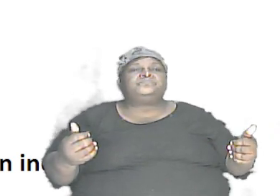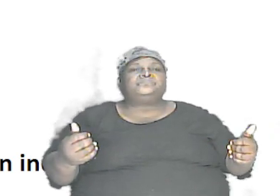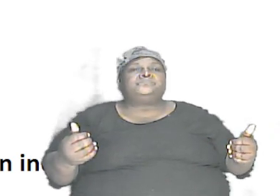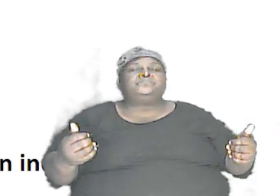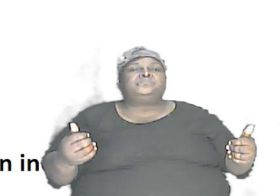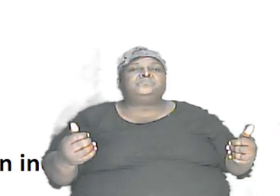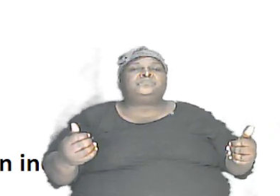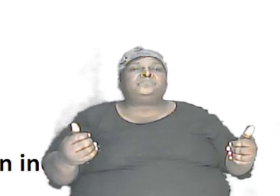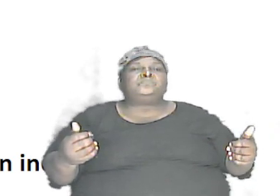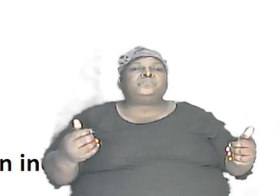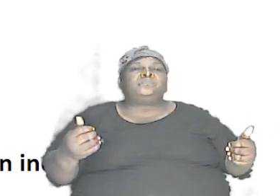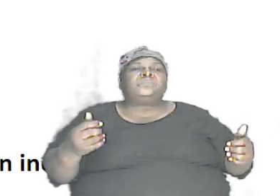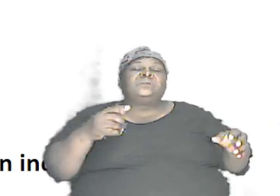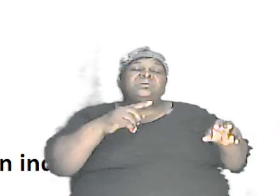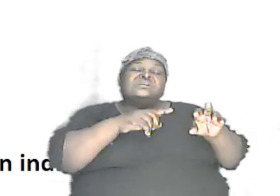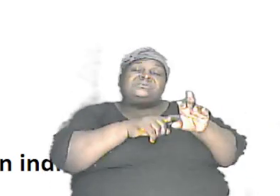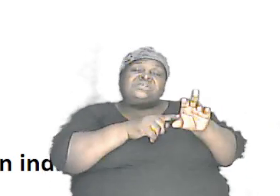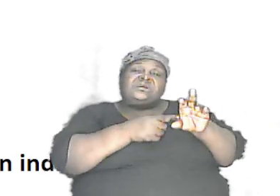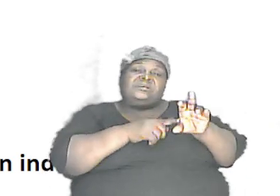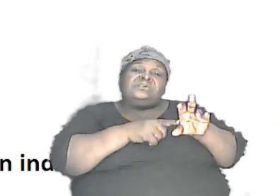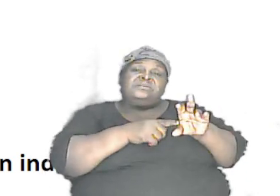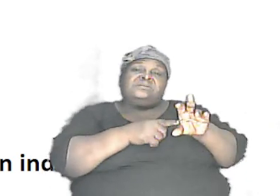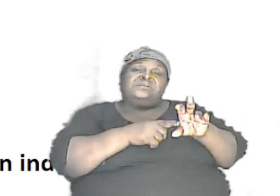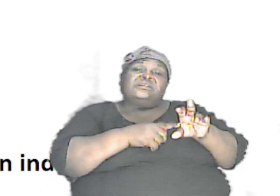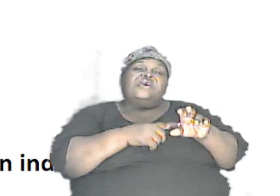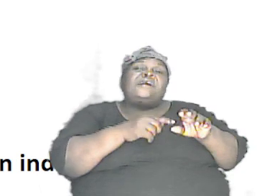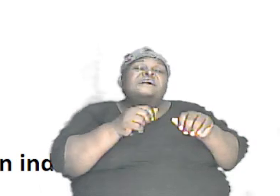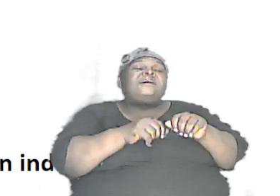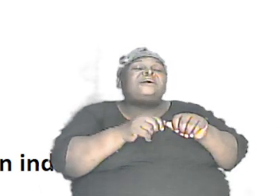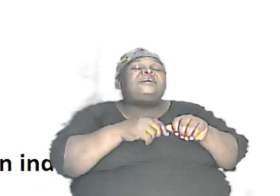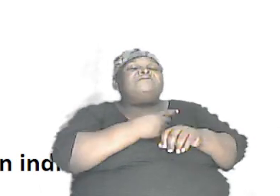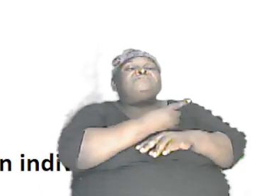we started out and said that everyone